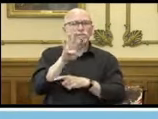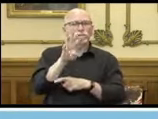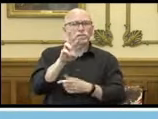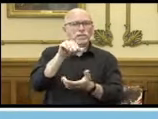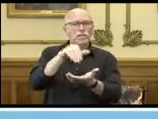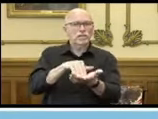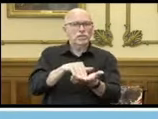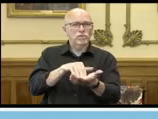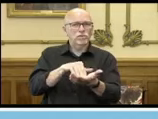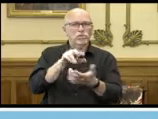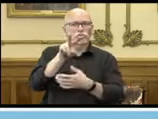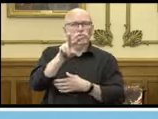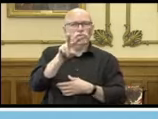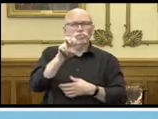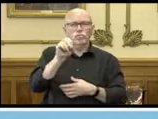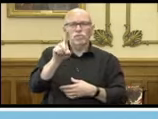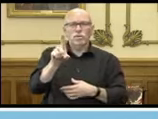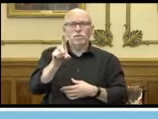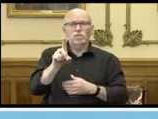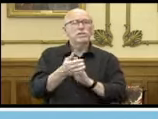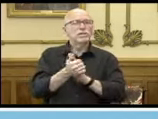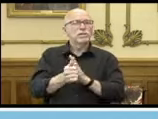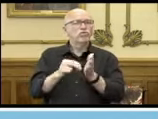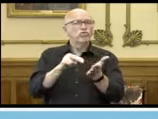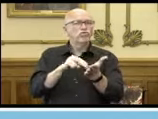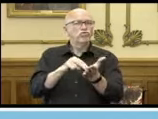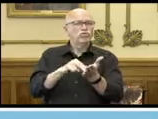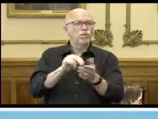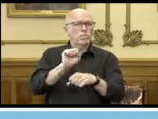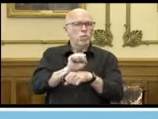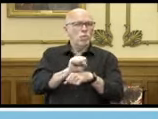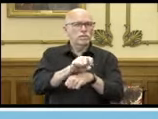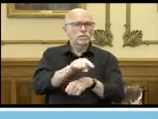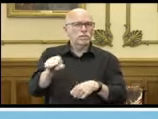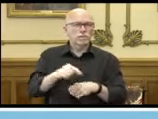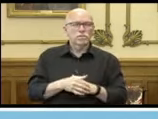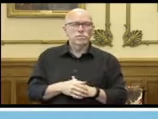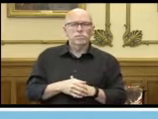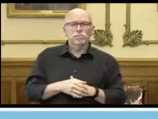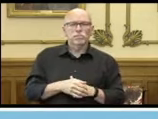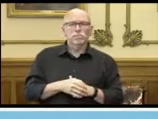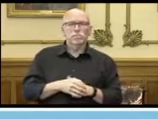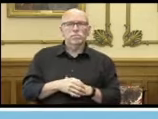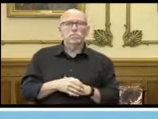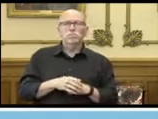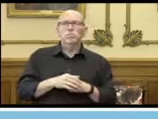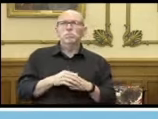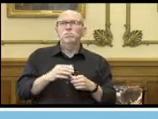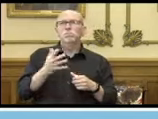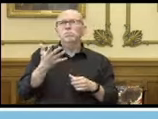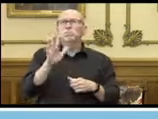,201 skilled nursing employees. This is likely in the ballpark of 80 percent